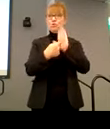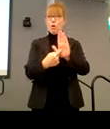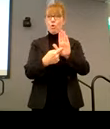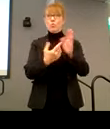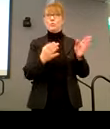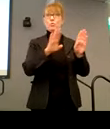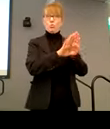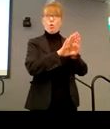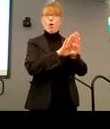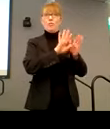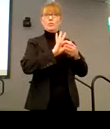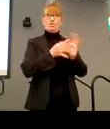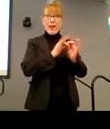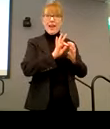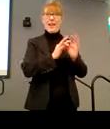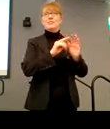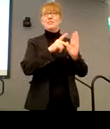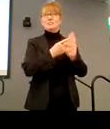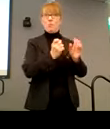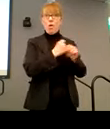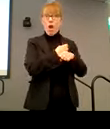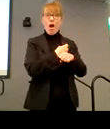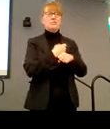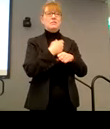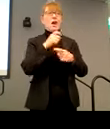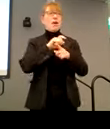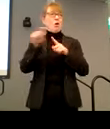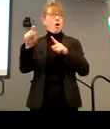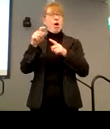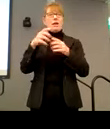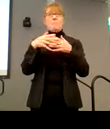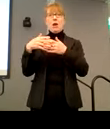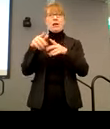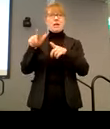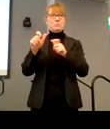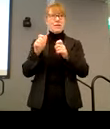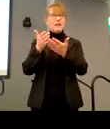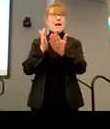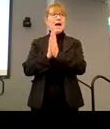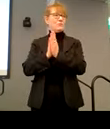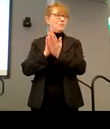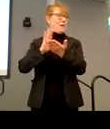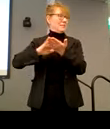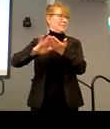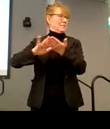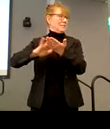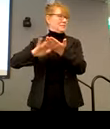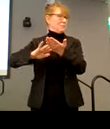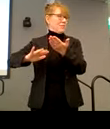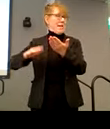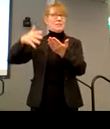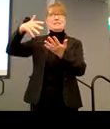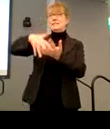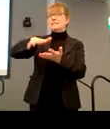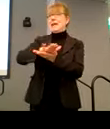chains, double lock. I called American express and asked for my statements in Braille, something which many banks were